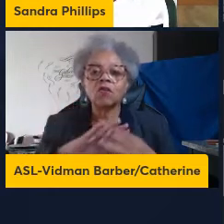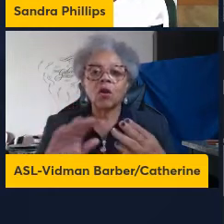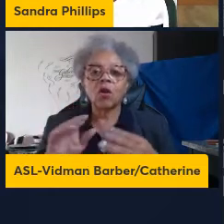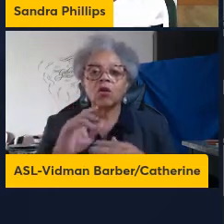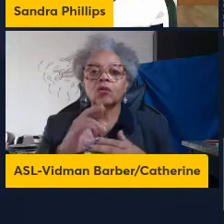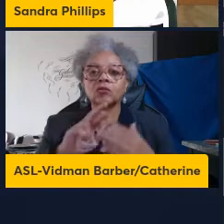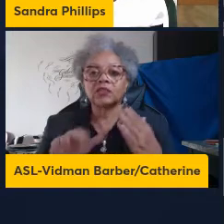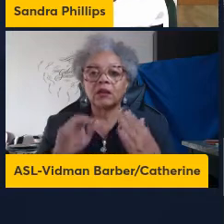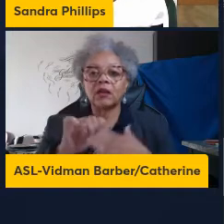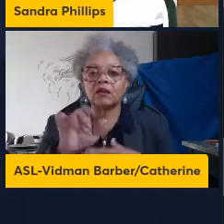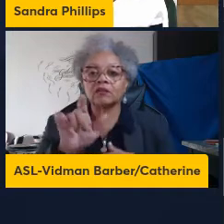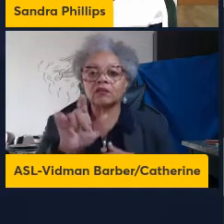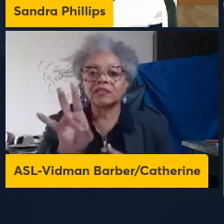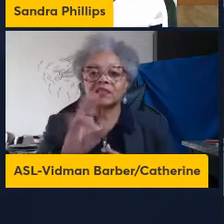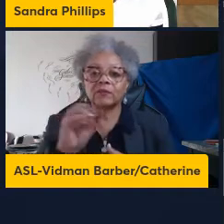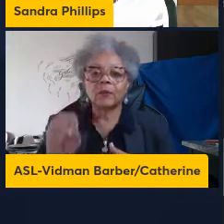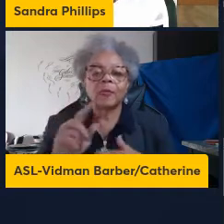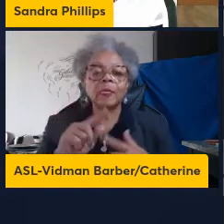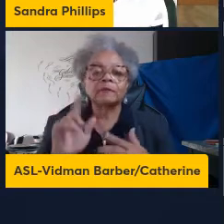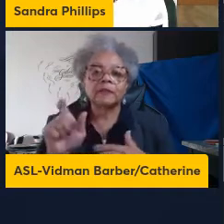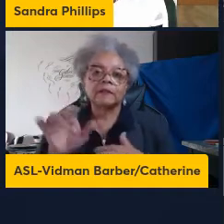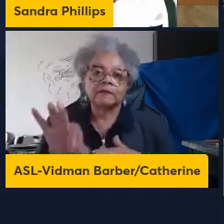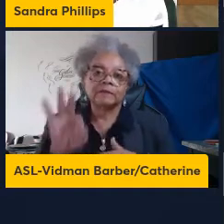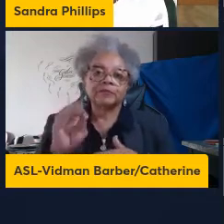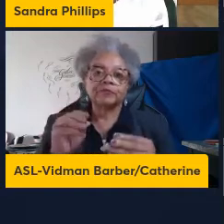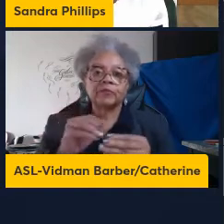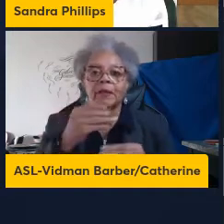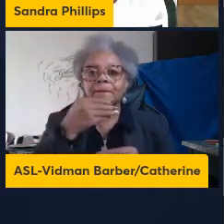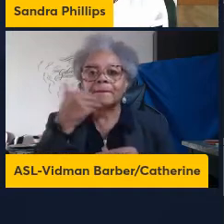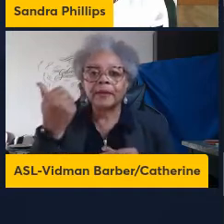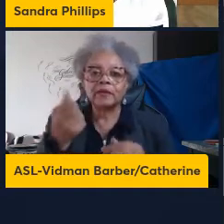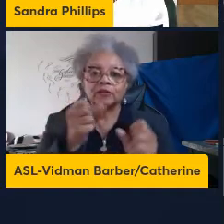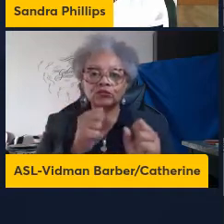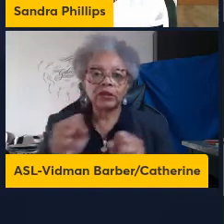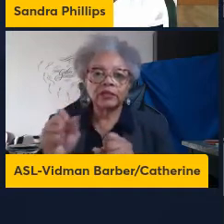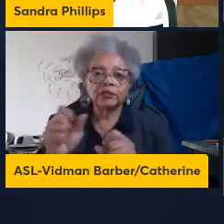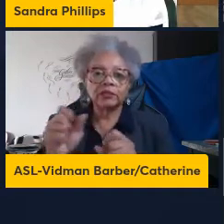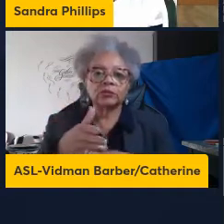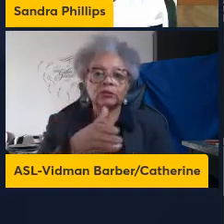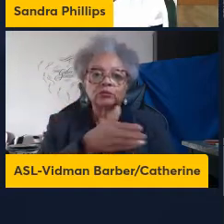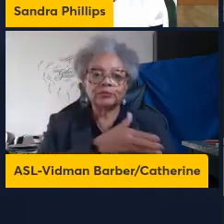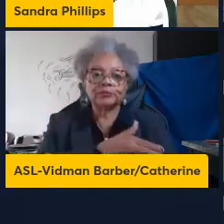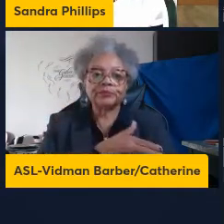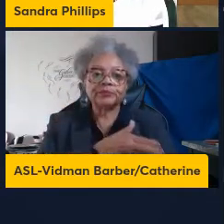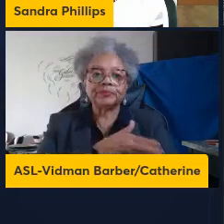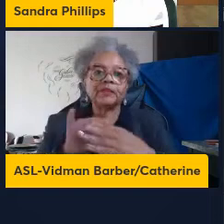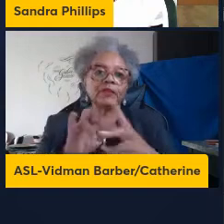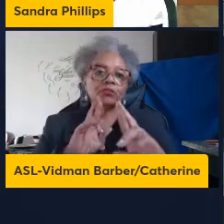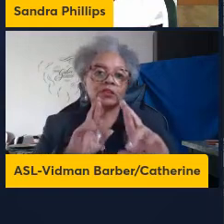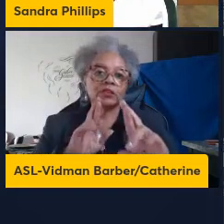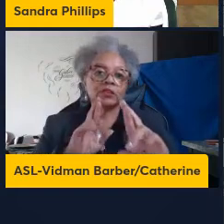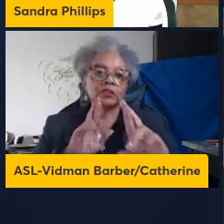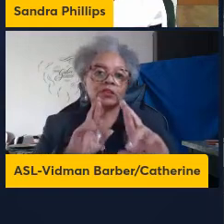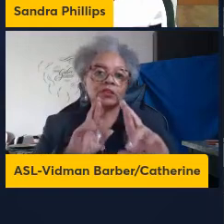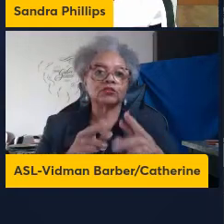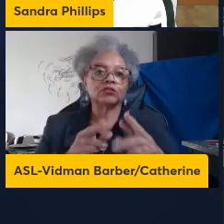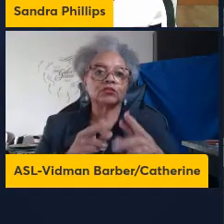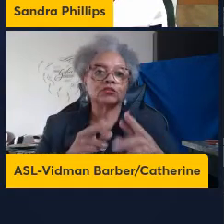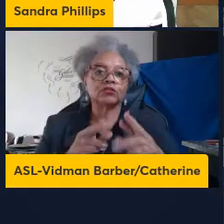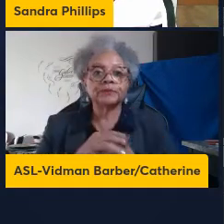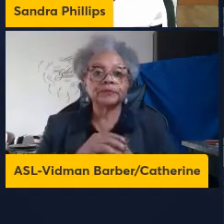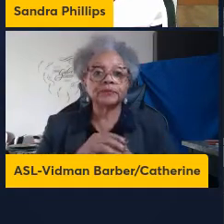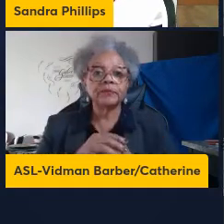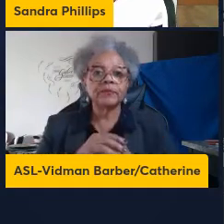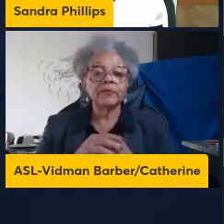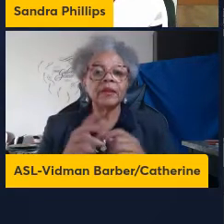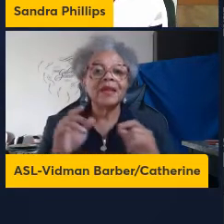find a better, more efficacious strategies to improve this response rate. And so at the